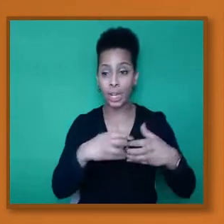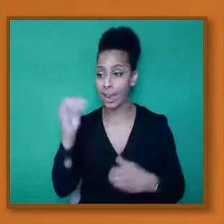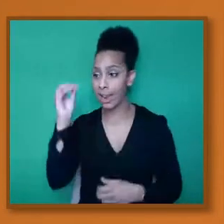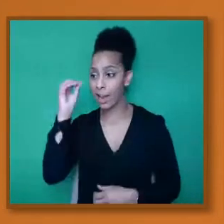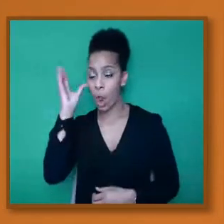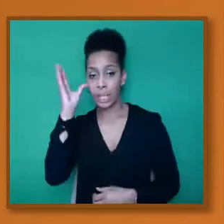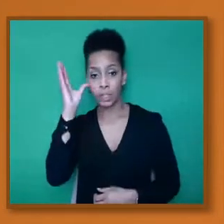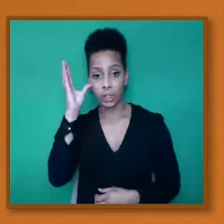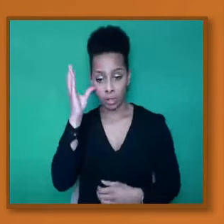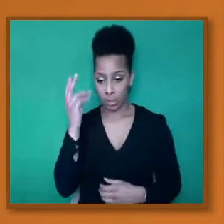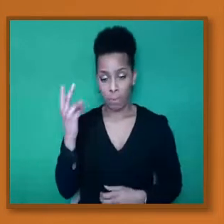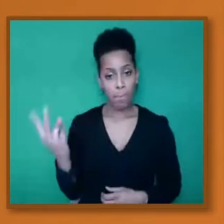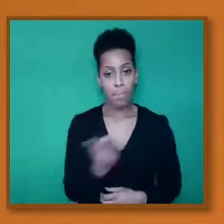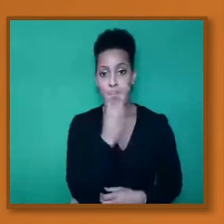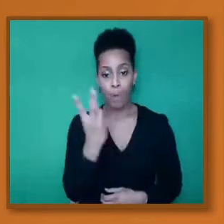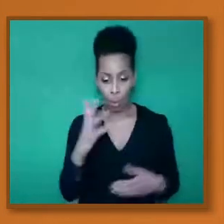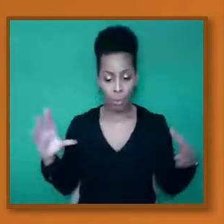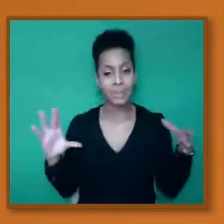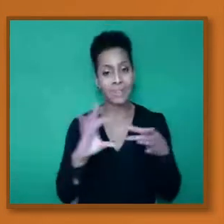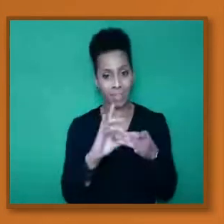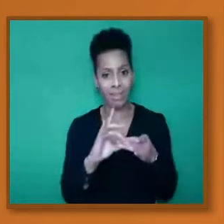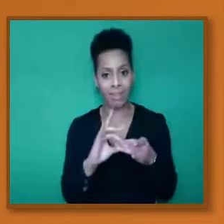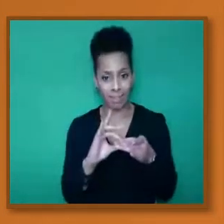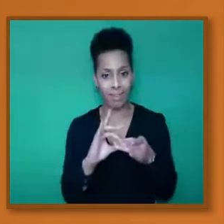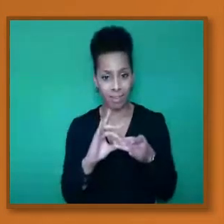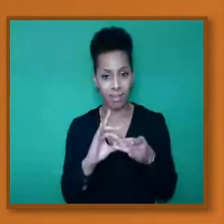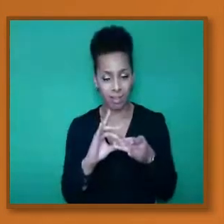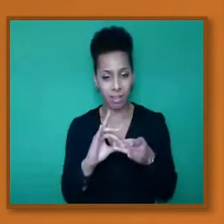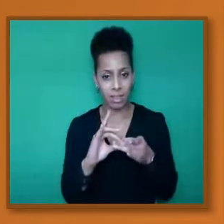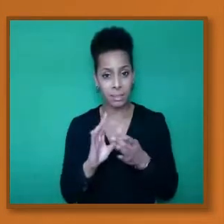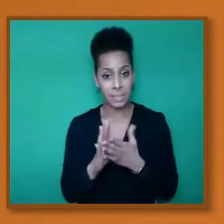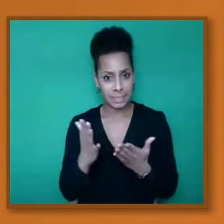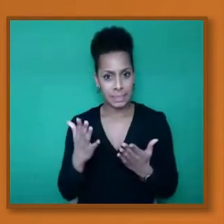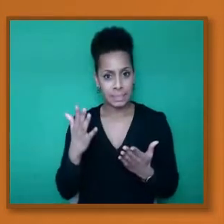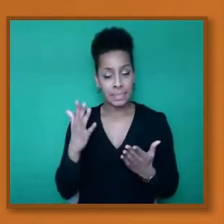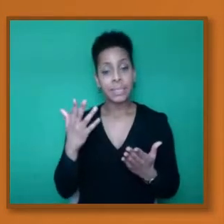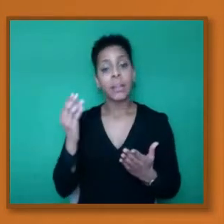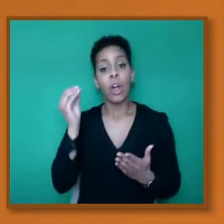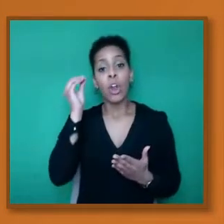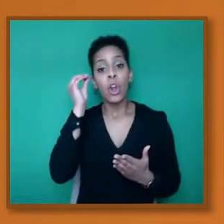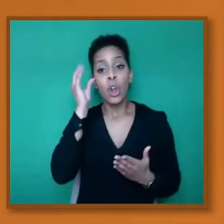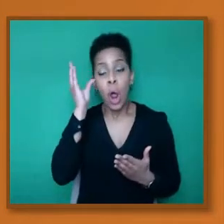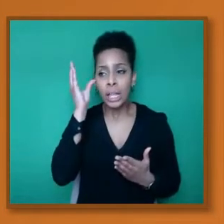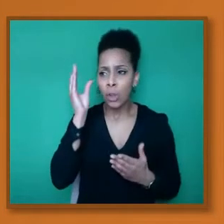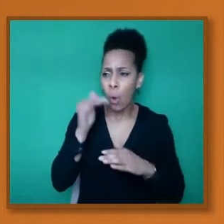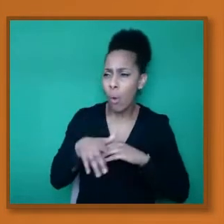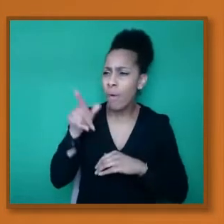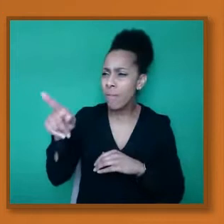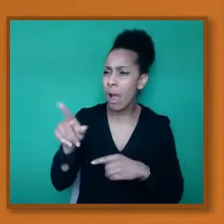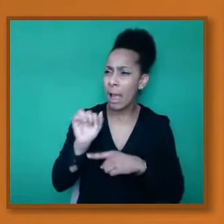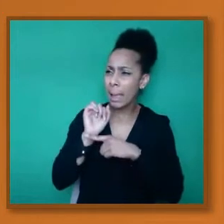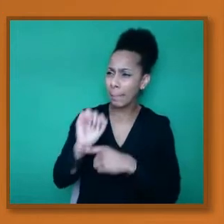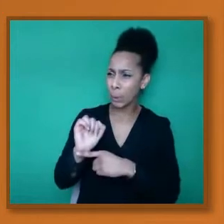two combined. So with better knowledge of the immune system, as